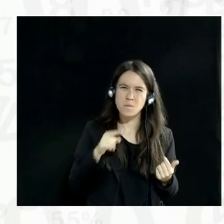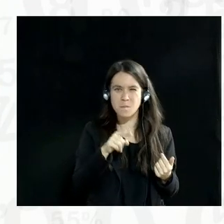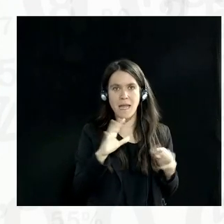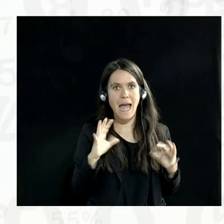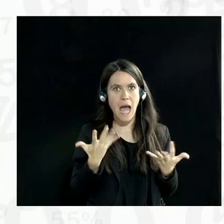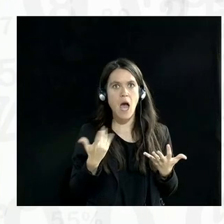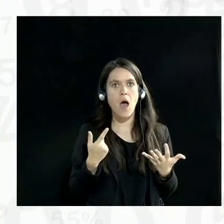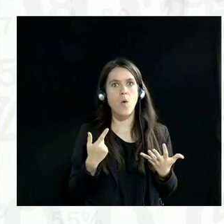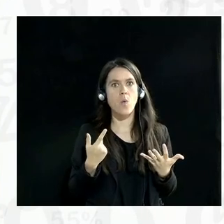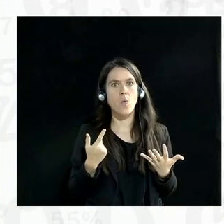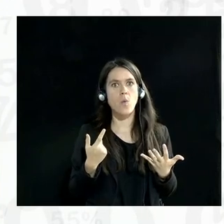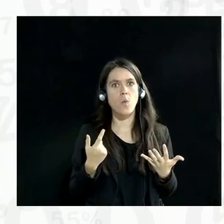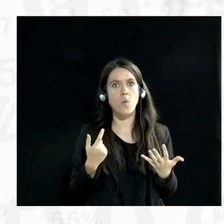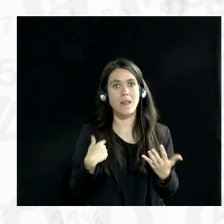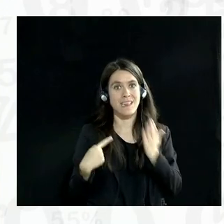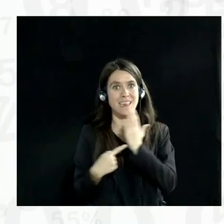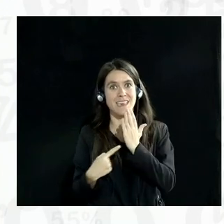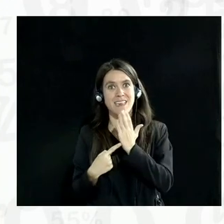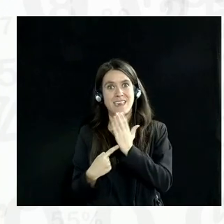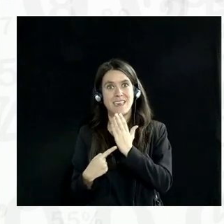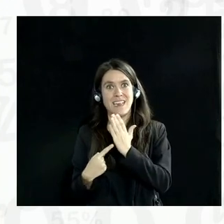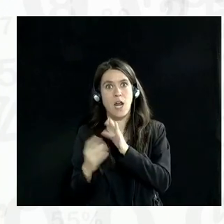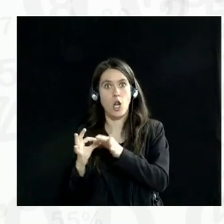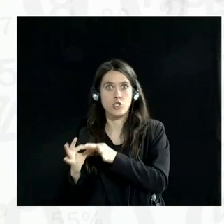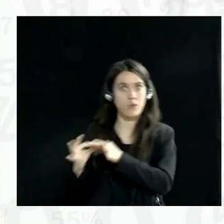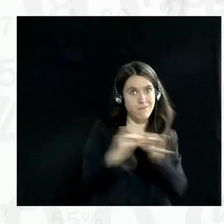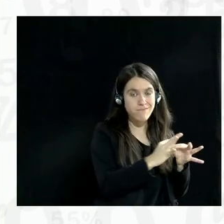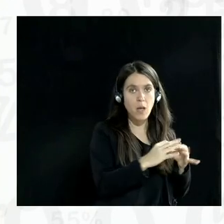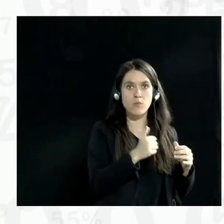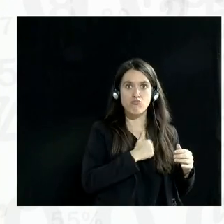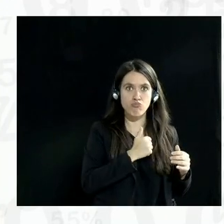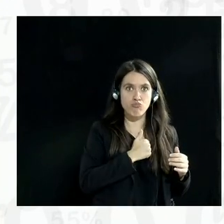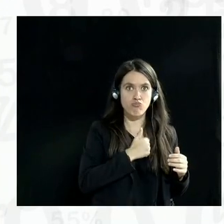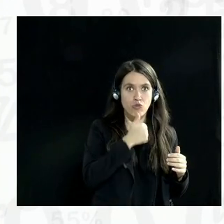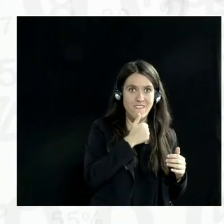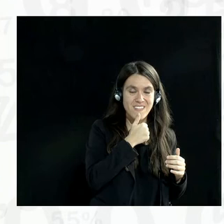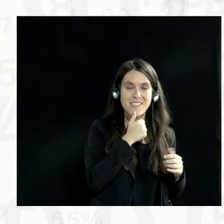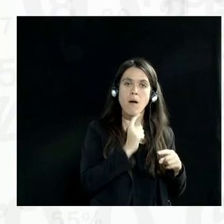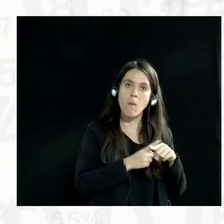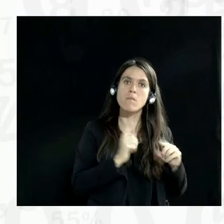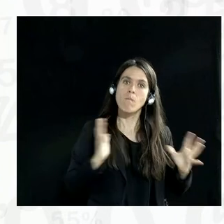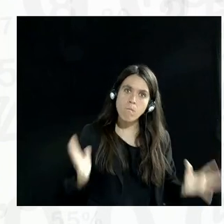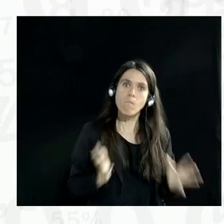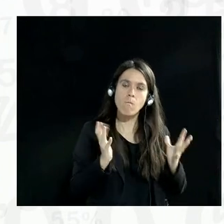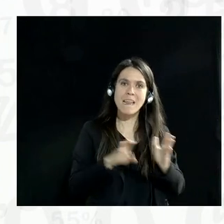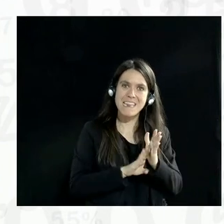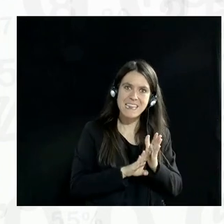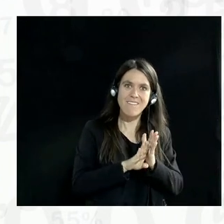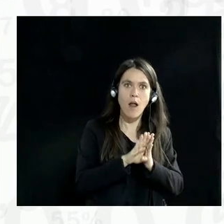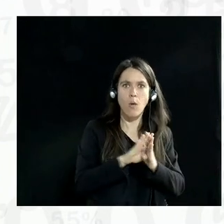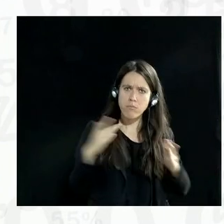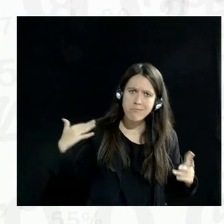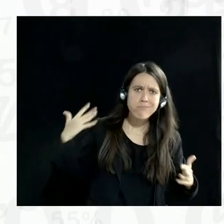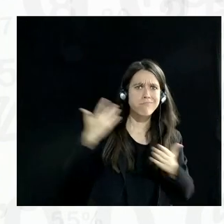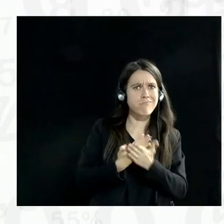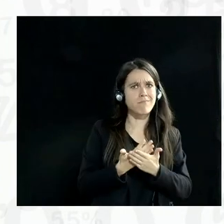we use new technologies like differential privacy with incentives and standards that have been developed for quite some time